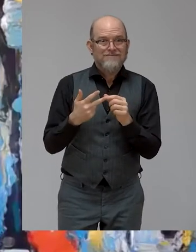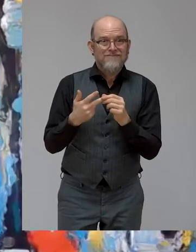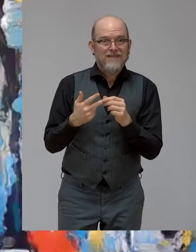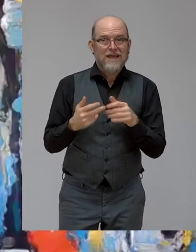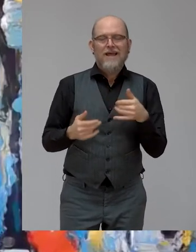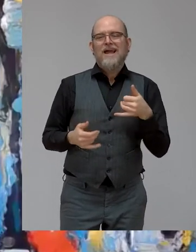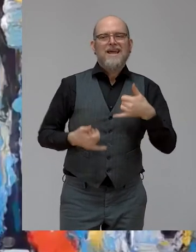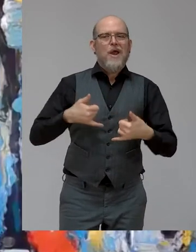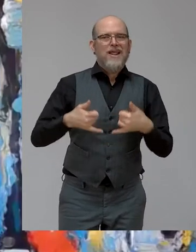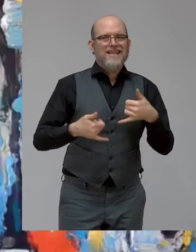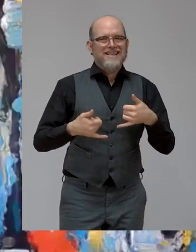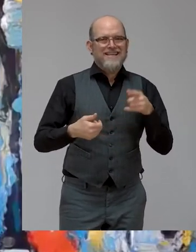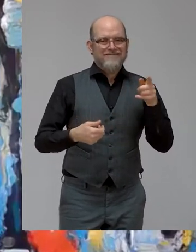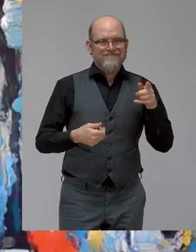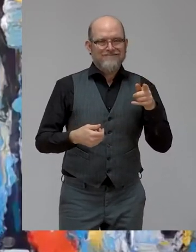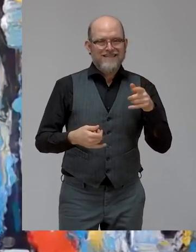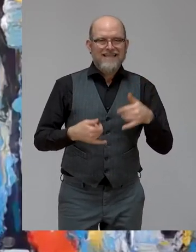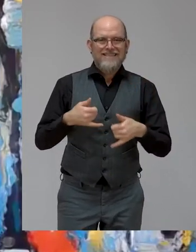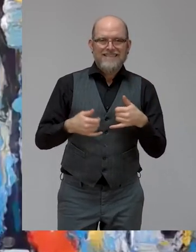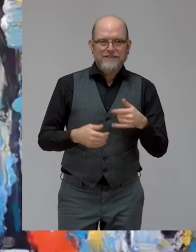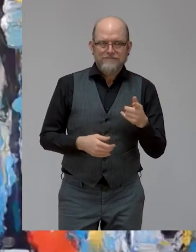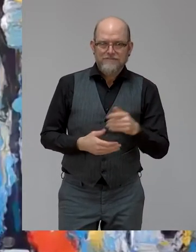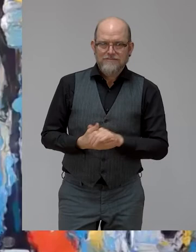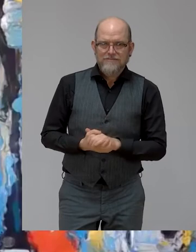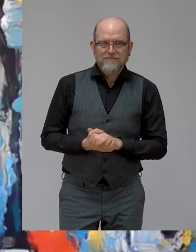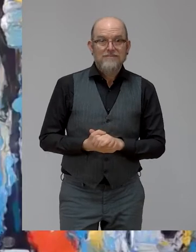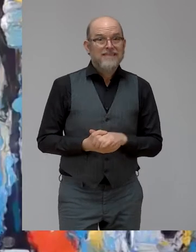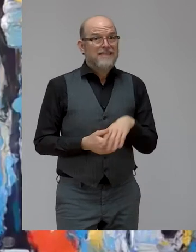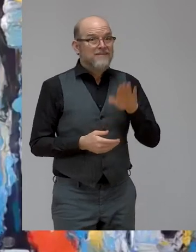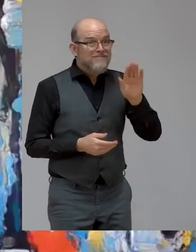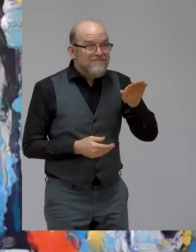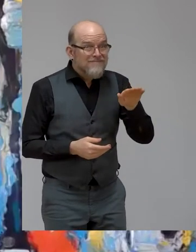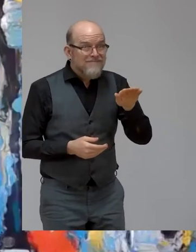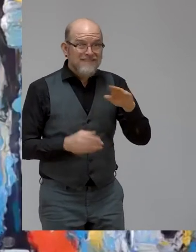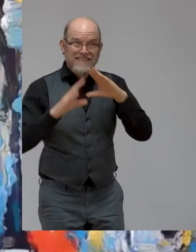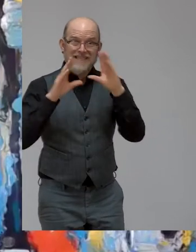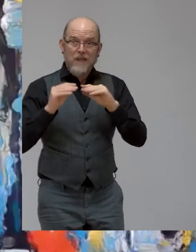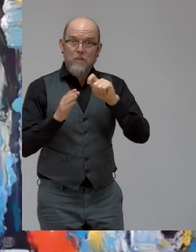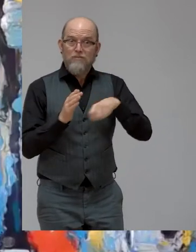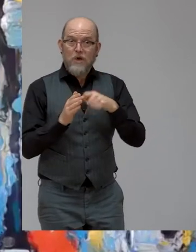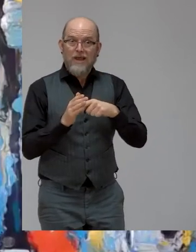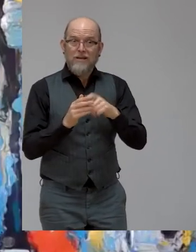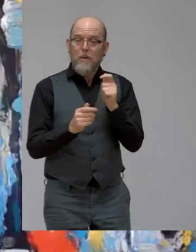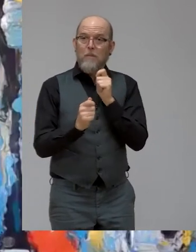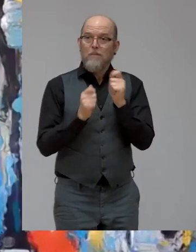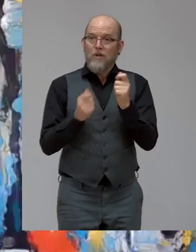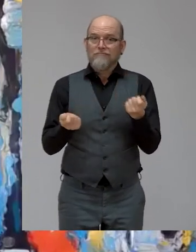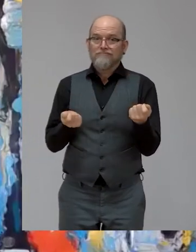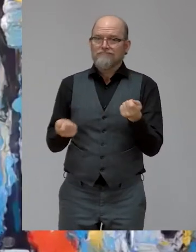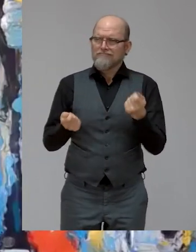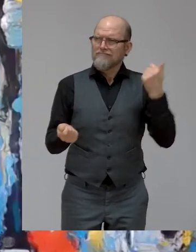who, by the way, Caroline, think that moderating the amazing ZP Zero Project moderator, I think, is already a fulfillment of one dream